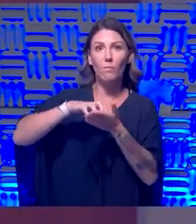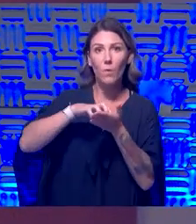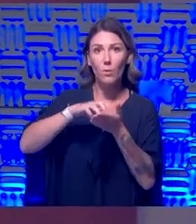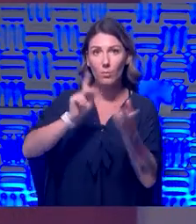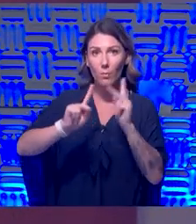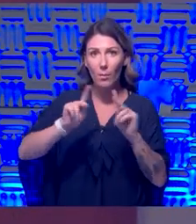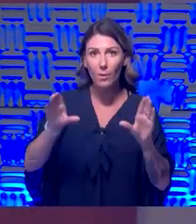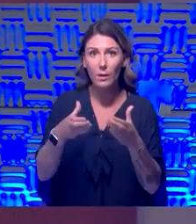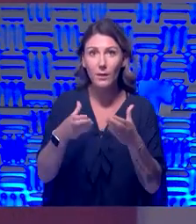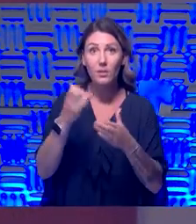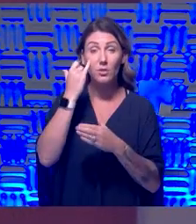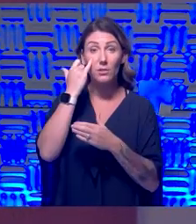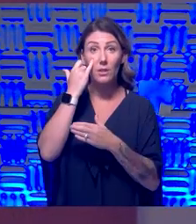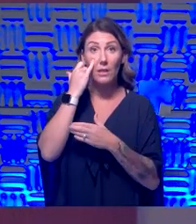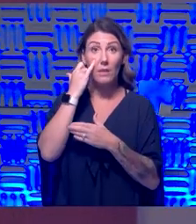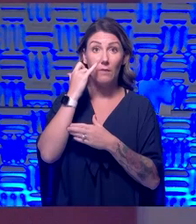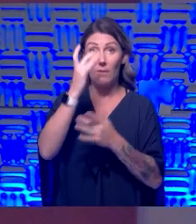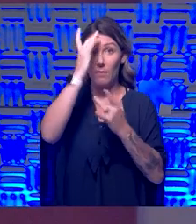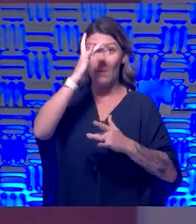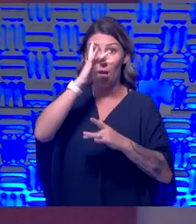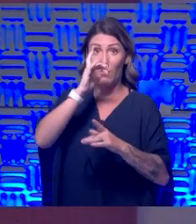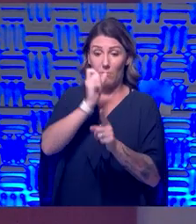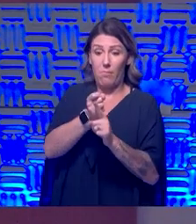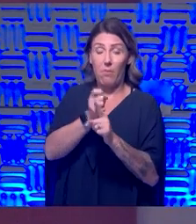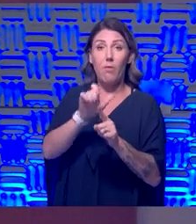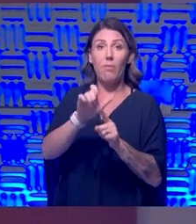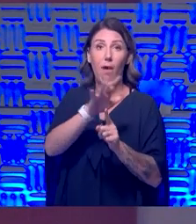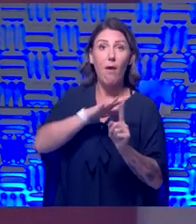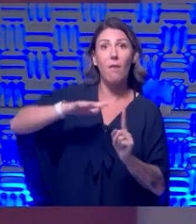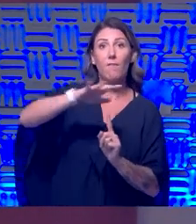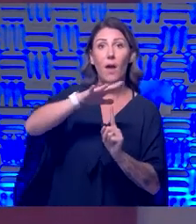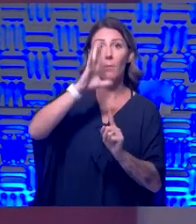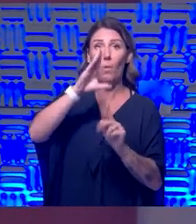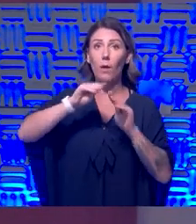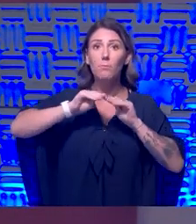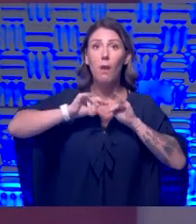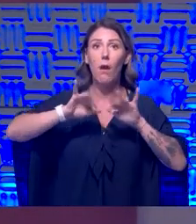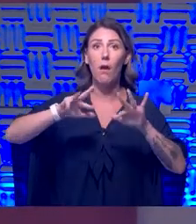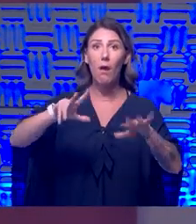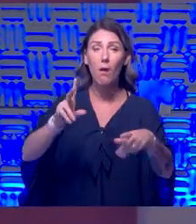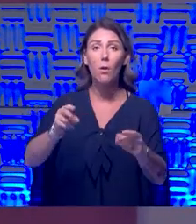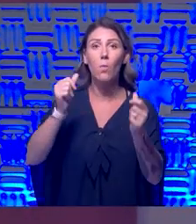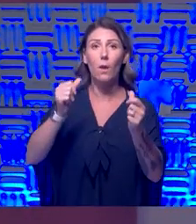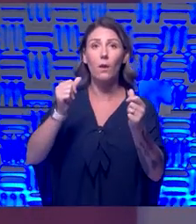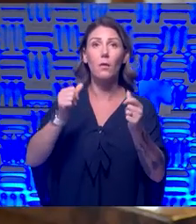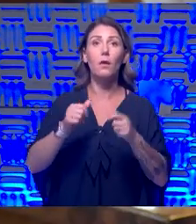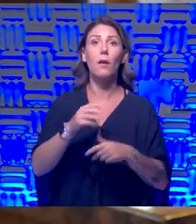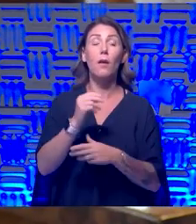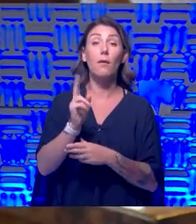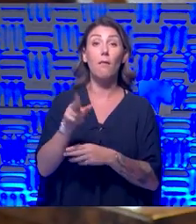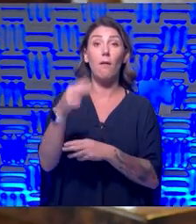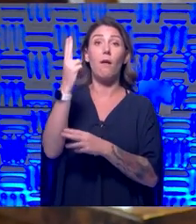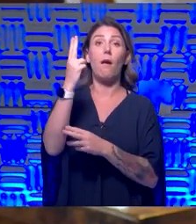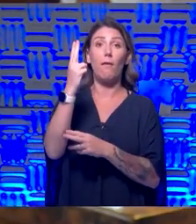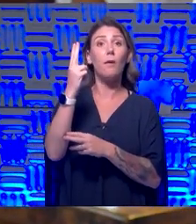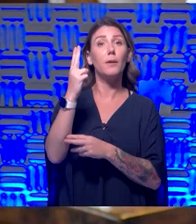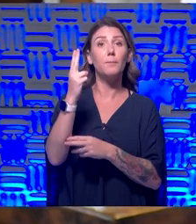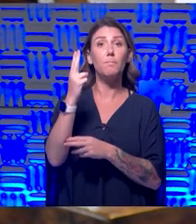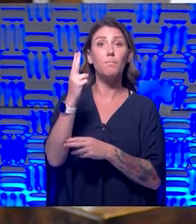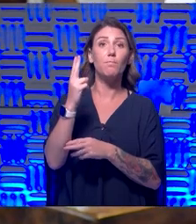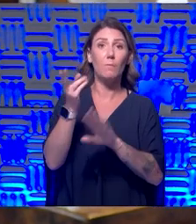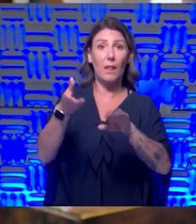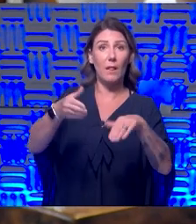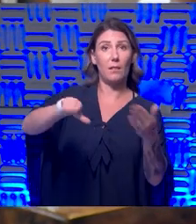know that if the virus gets into that, that environment, it spreads quickly and, and has, you know, high, high